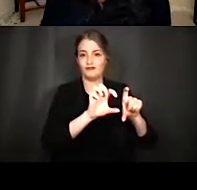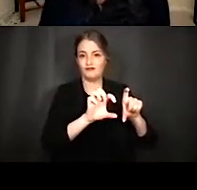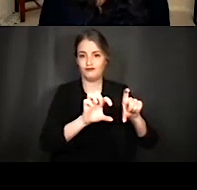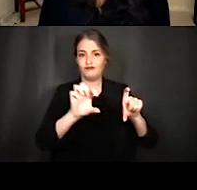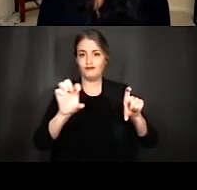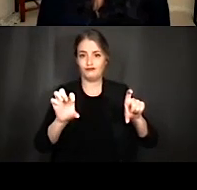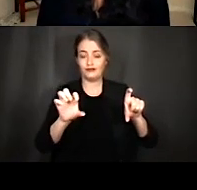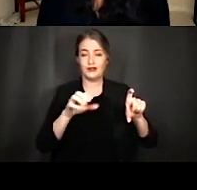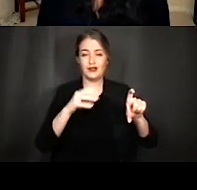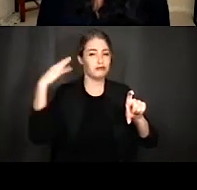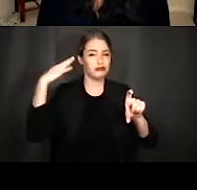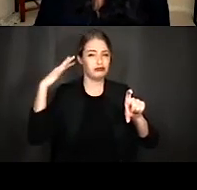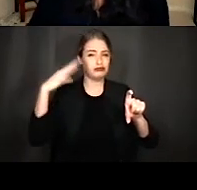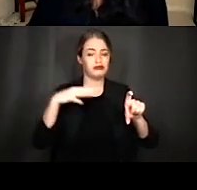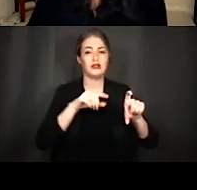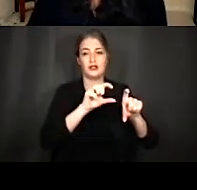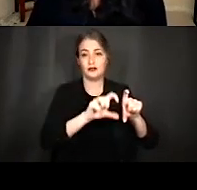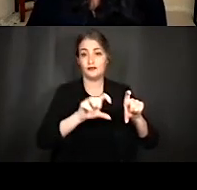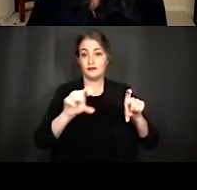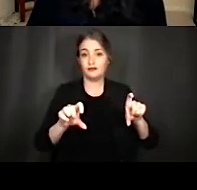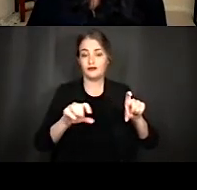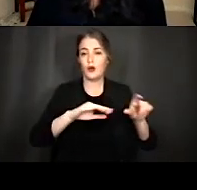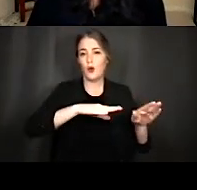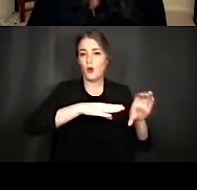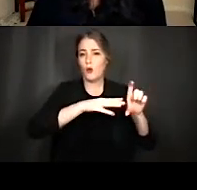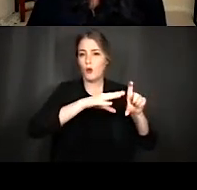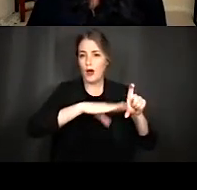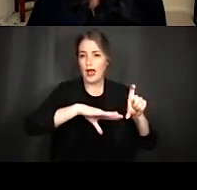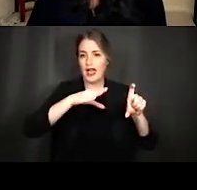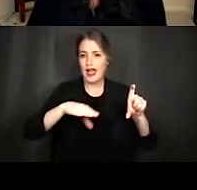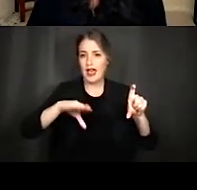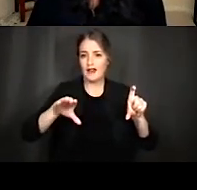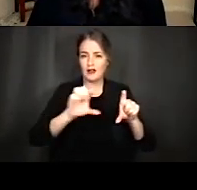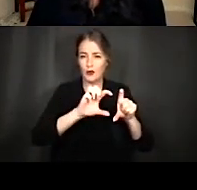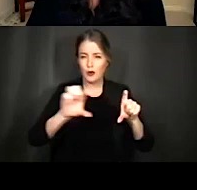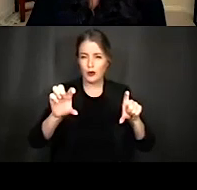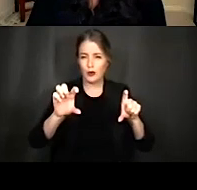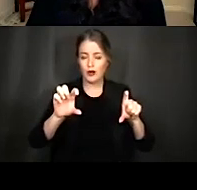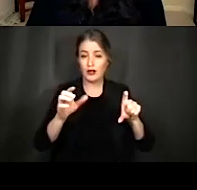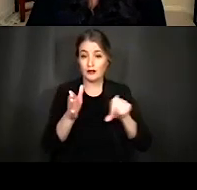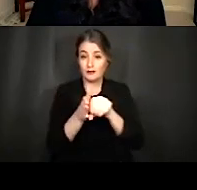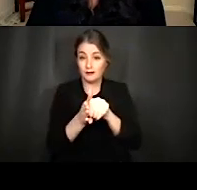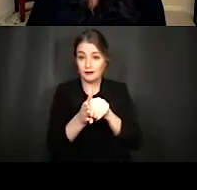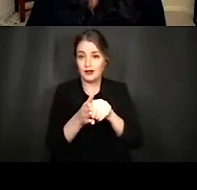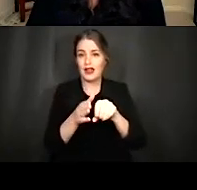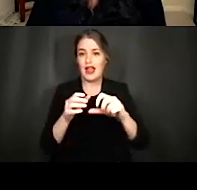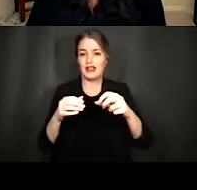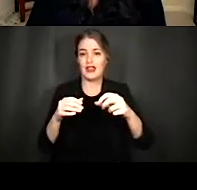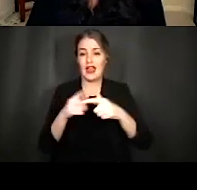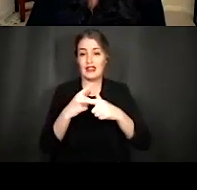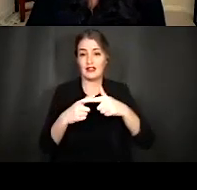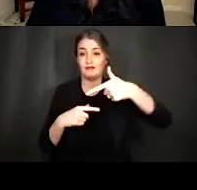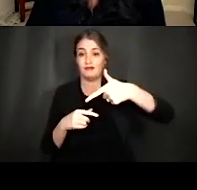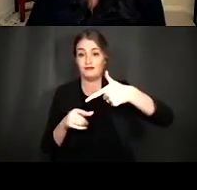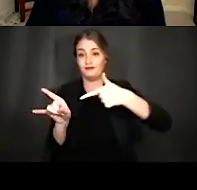converted to a mechanical pressure wave through the three small bones of the acicular chain, which are known as the malleus,